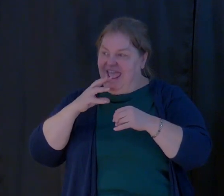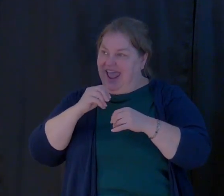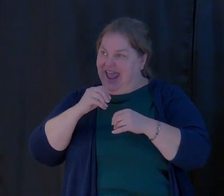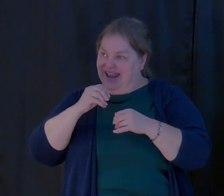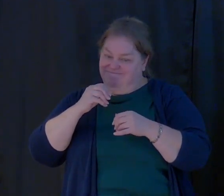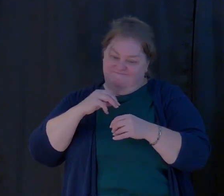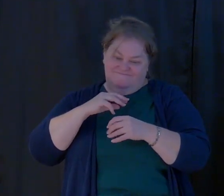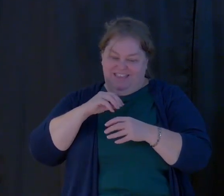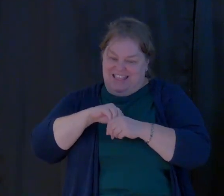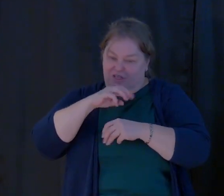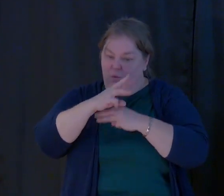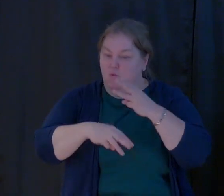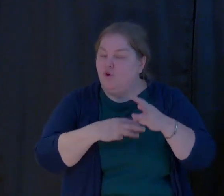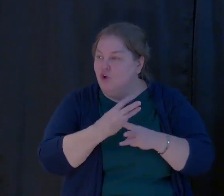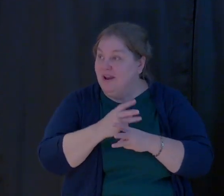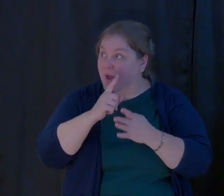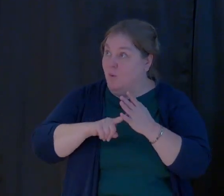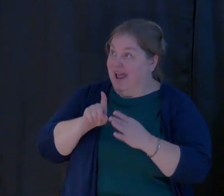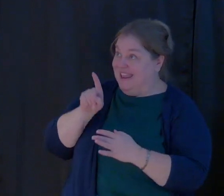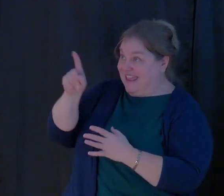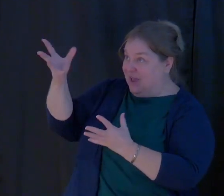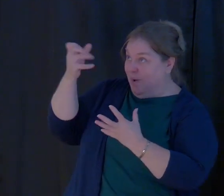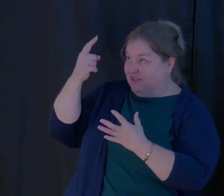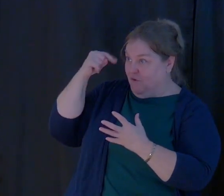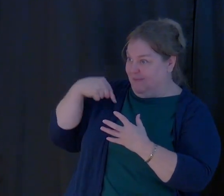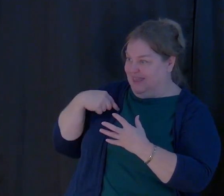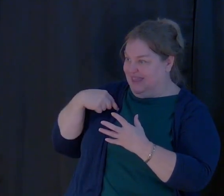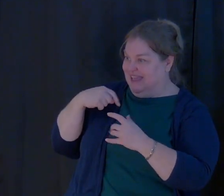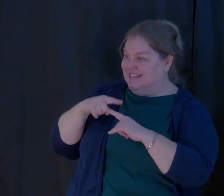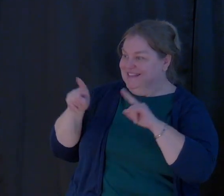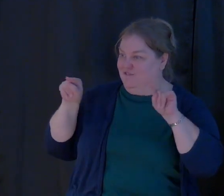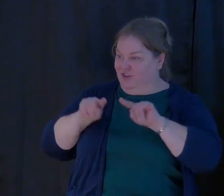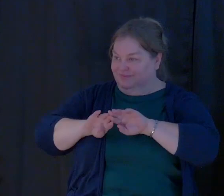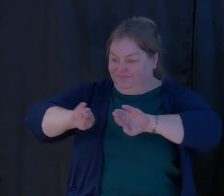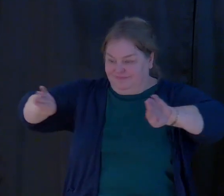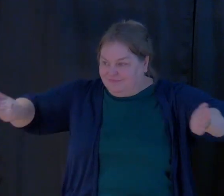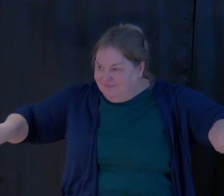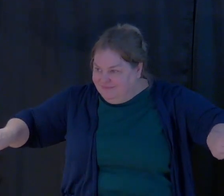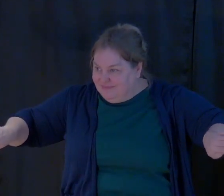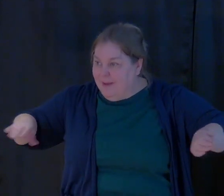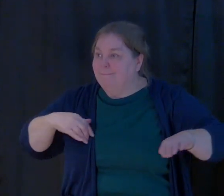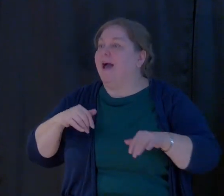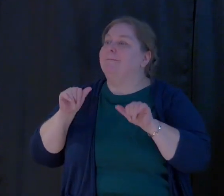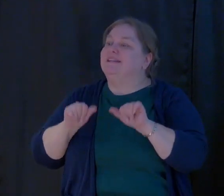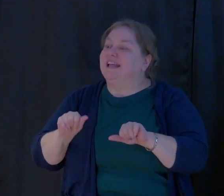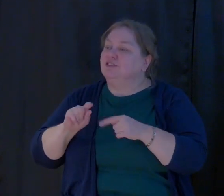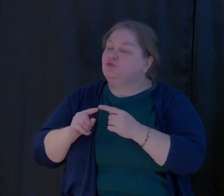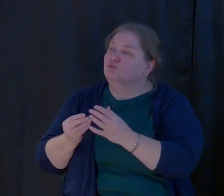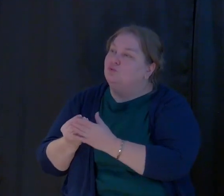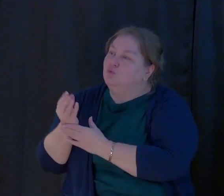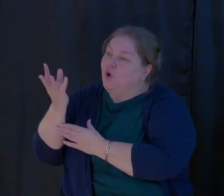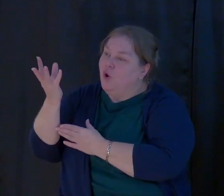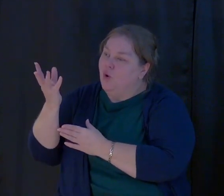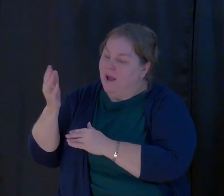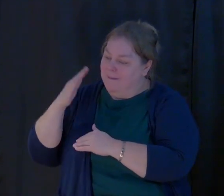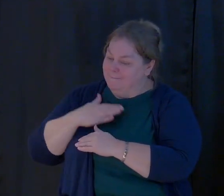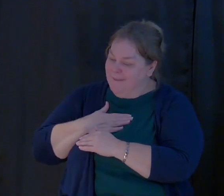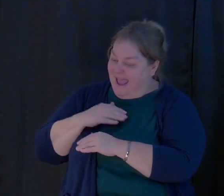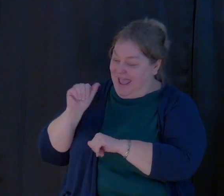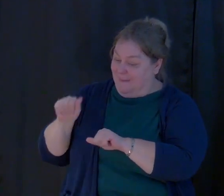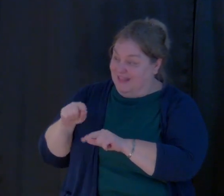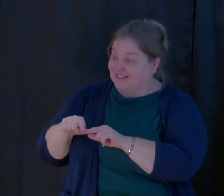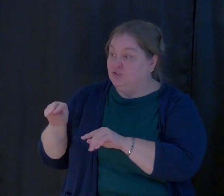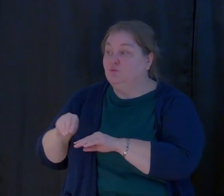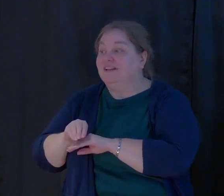wants for me. it minimizes my potential for growth. It minimizes my ability to influence